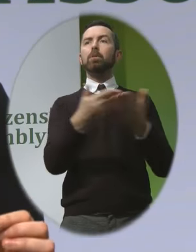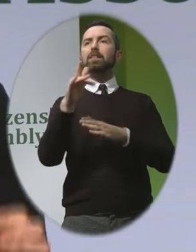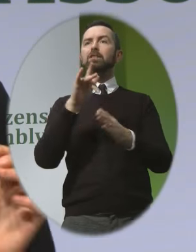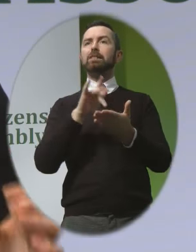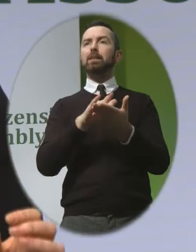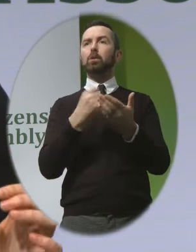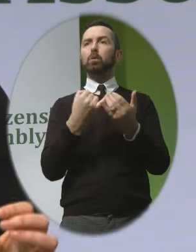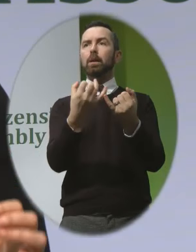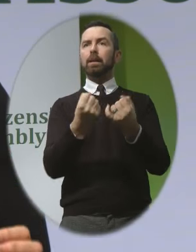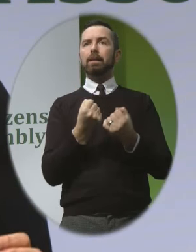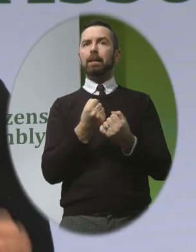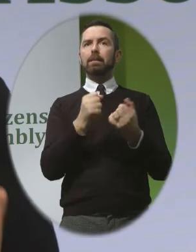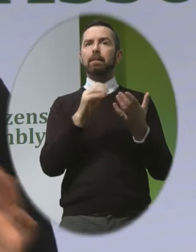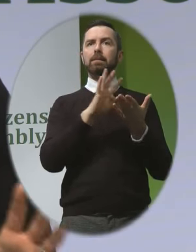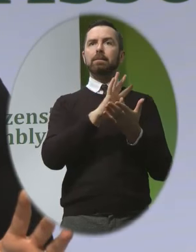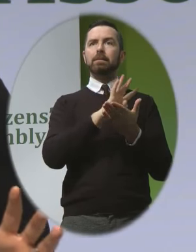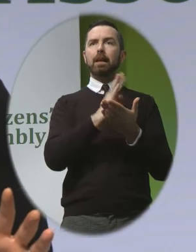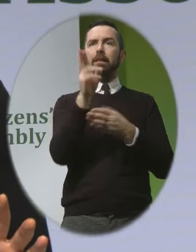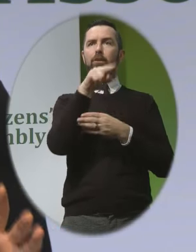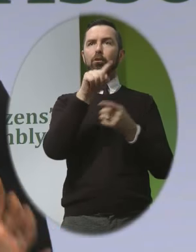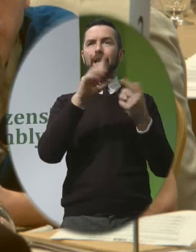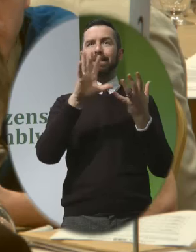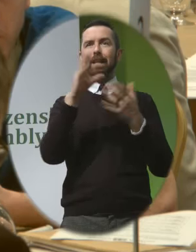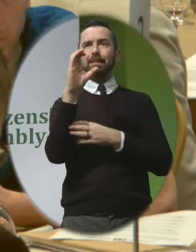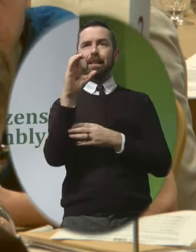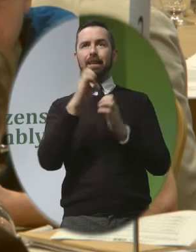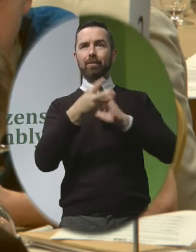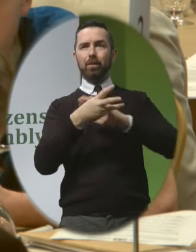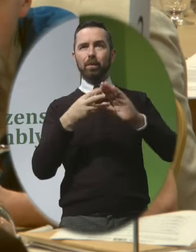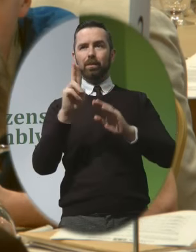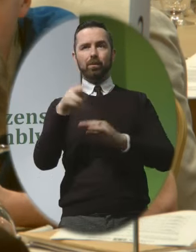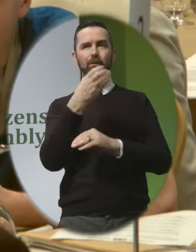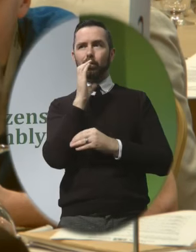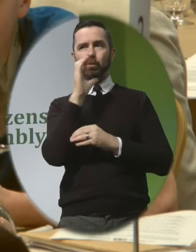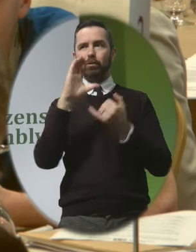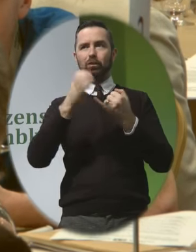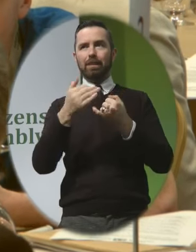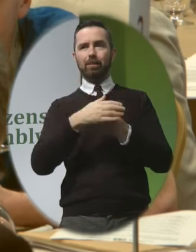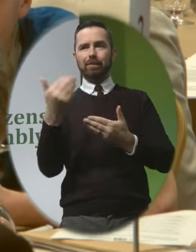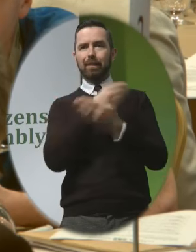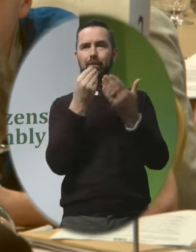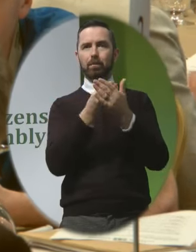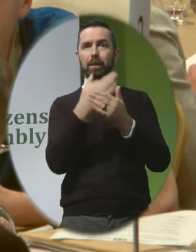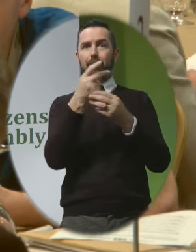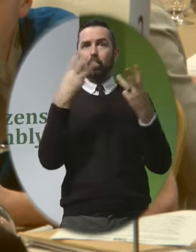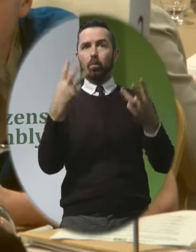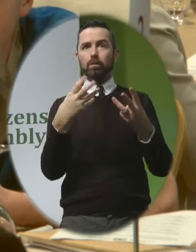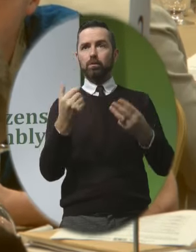19 euro and 10 cents a week have no chance of saving enough to access an abortion if they do not wish to grow their family